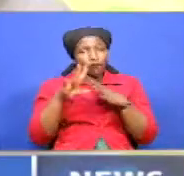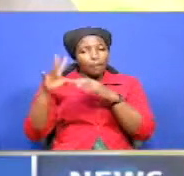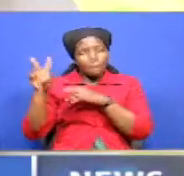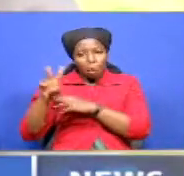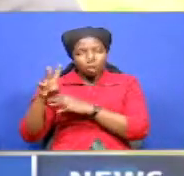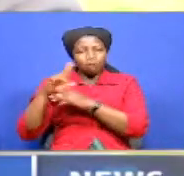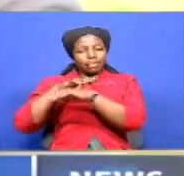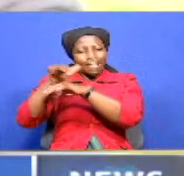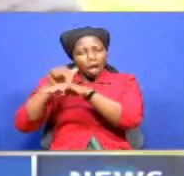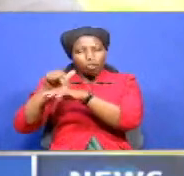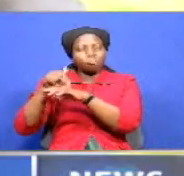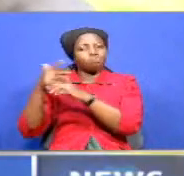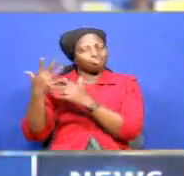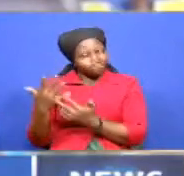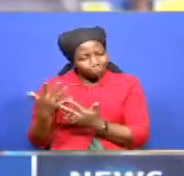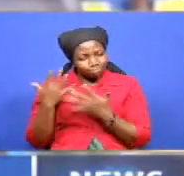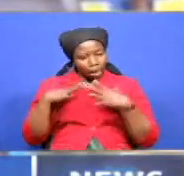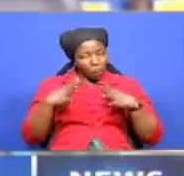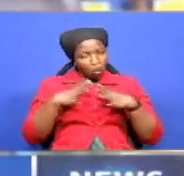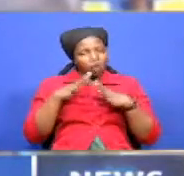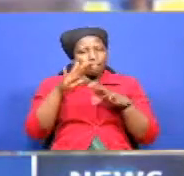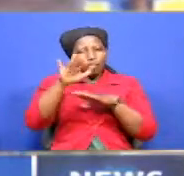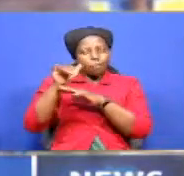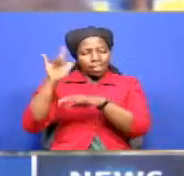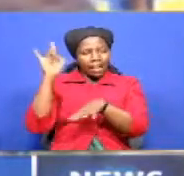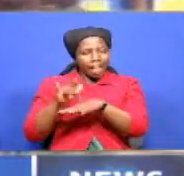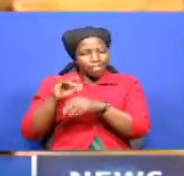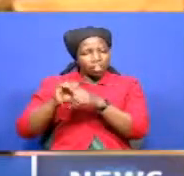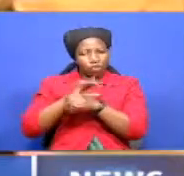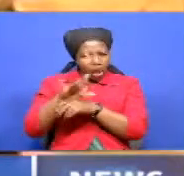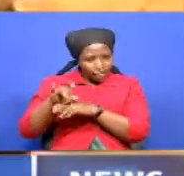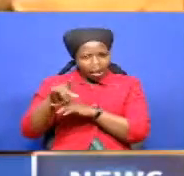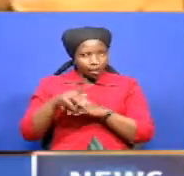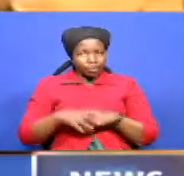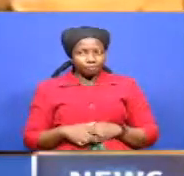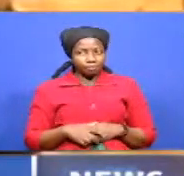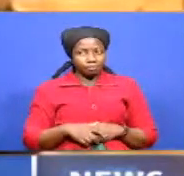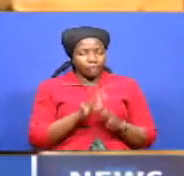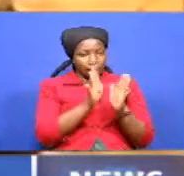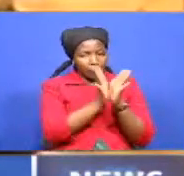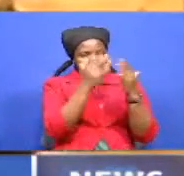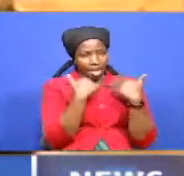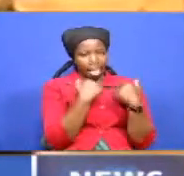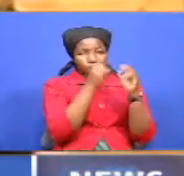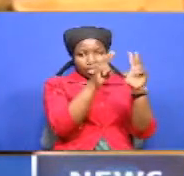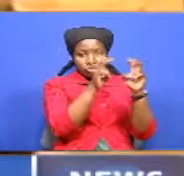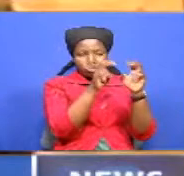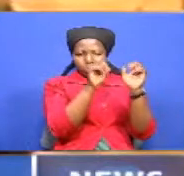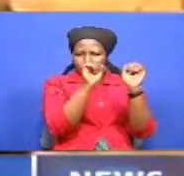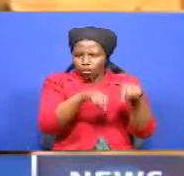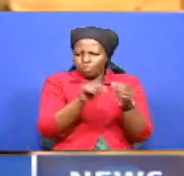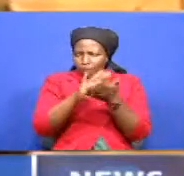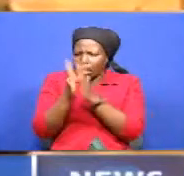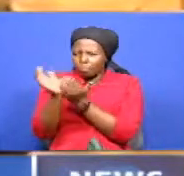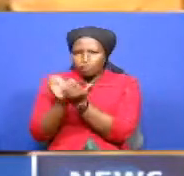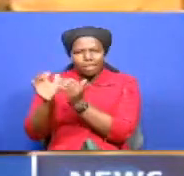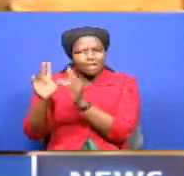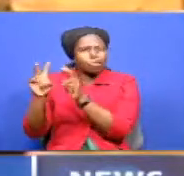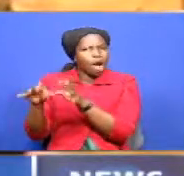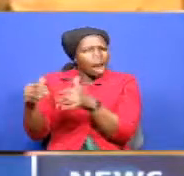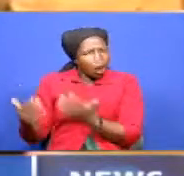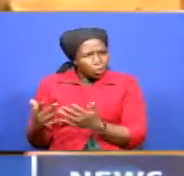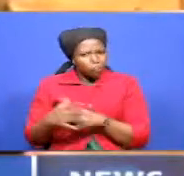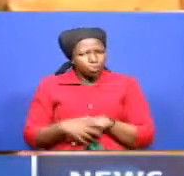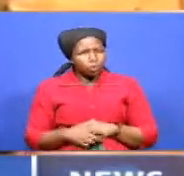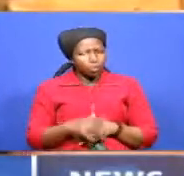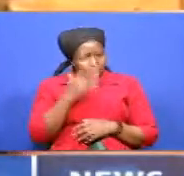countries from the adverse effects of the coronavirus. How a public health issue can become a trade issue is very puzzled to me. Because we